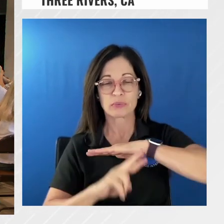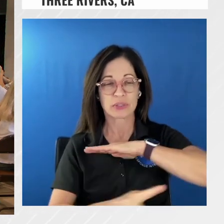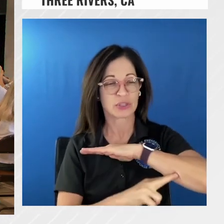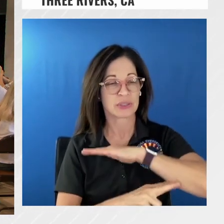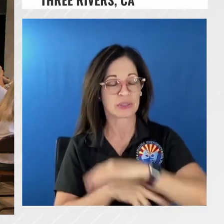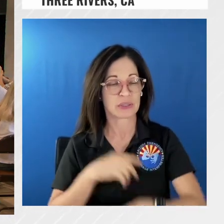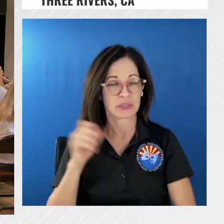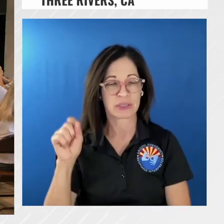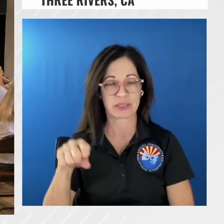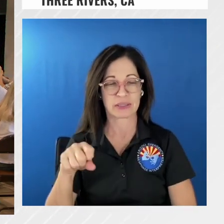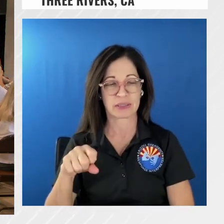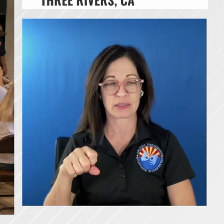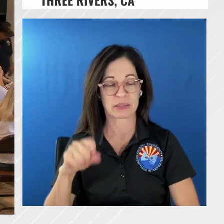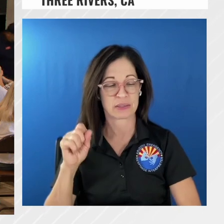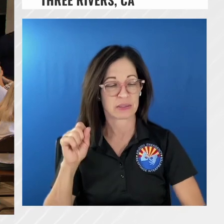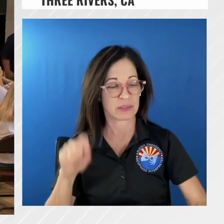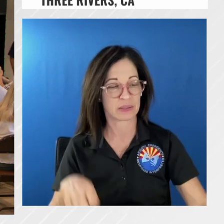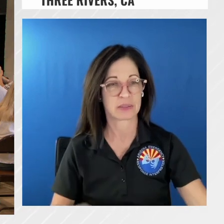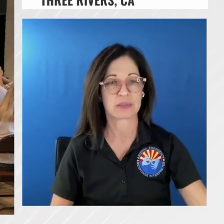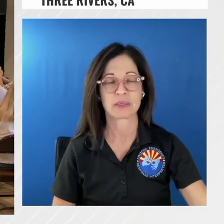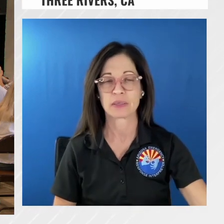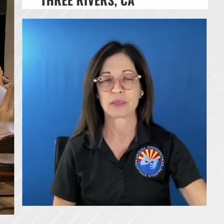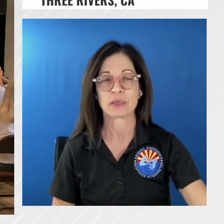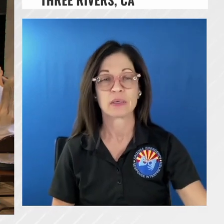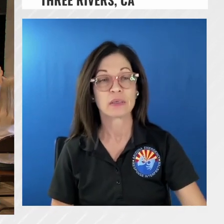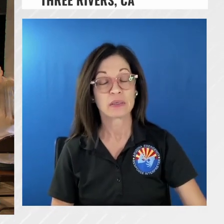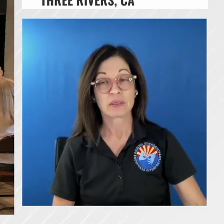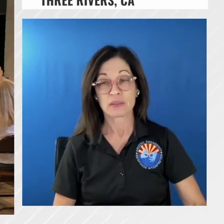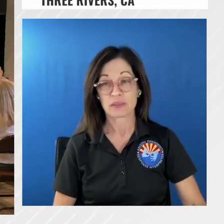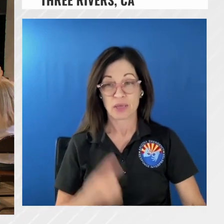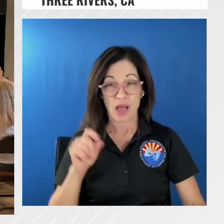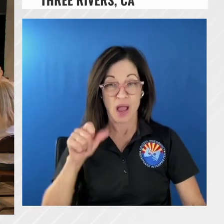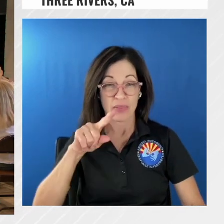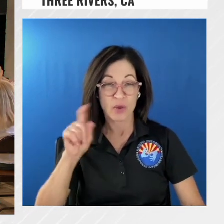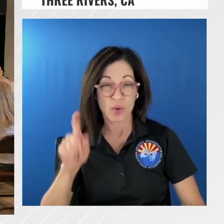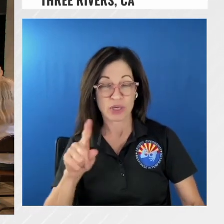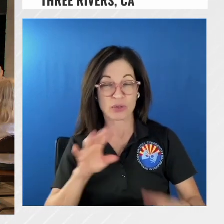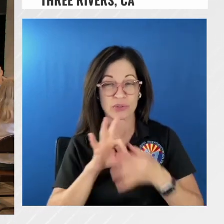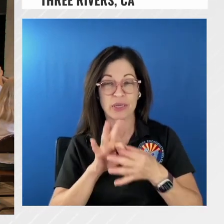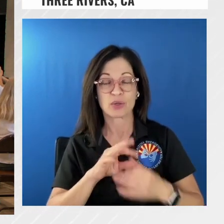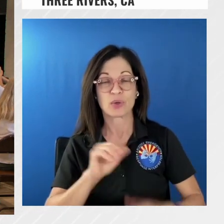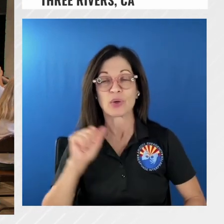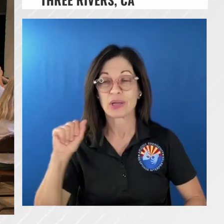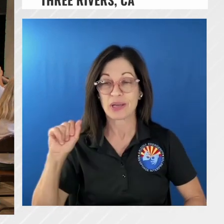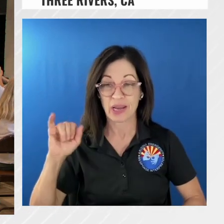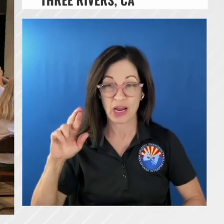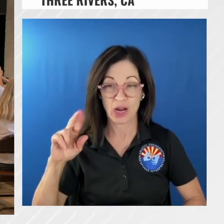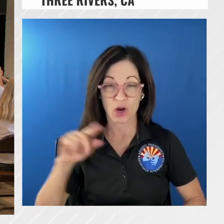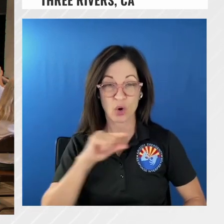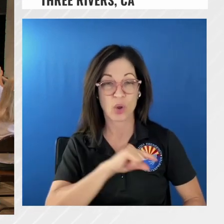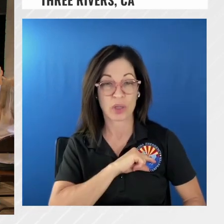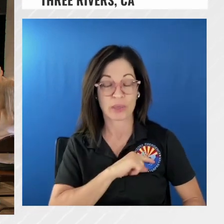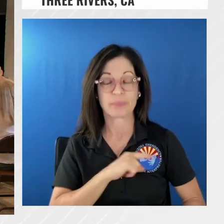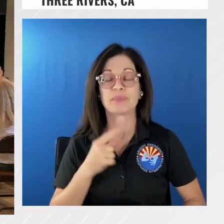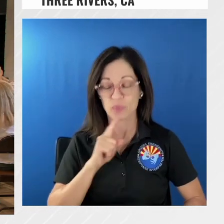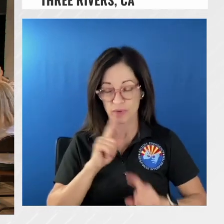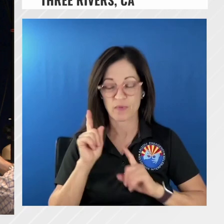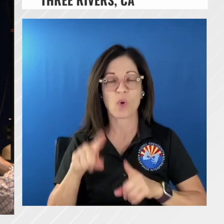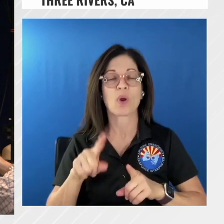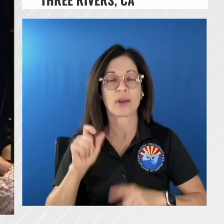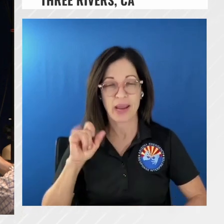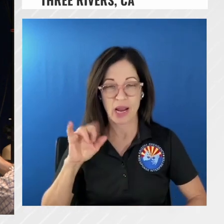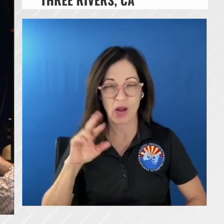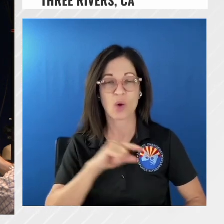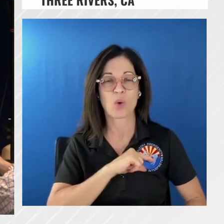yep thank you i appreciate that so one of the questions that did come in was about air quality we did order an air quality advisor the folks are gonna be